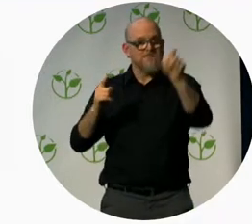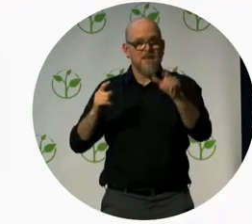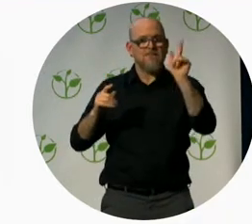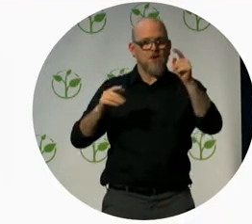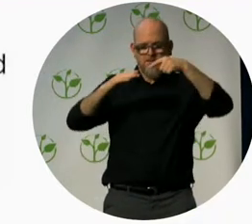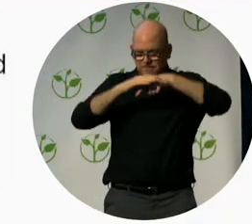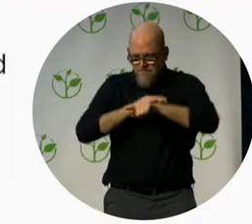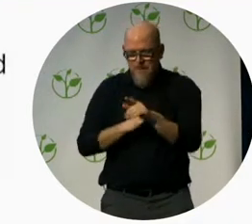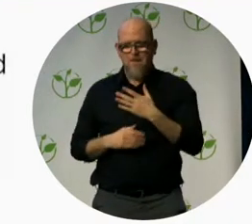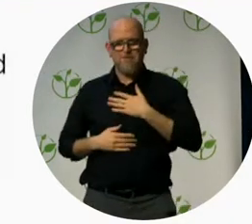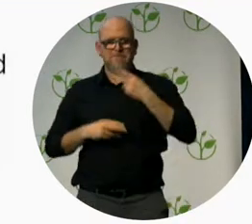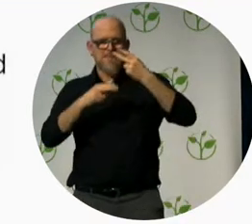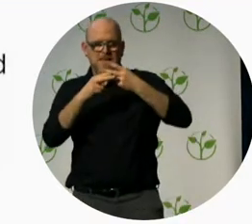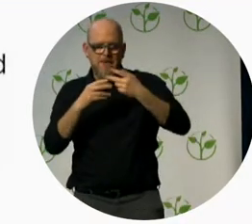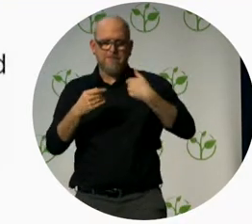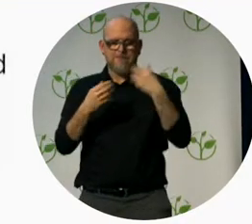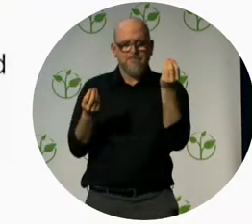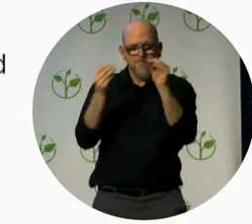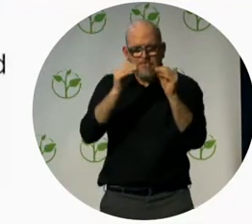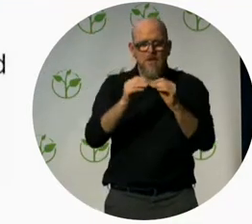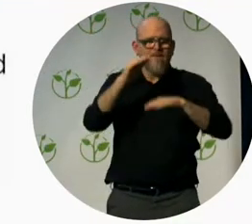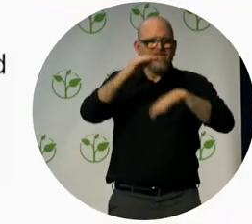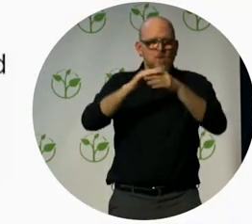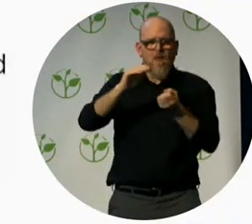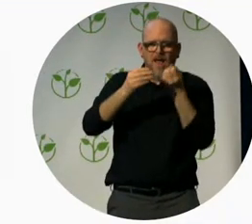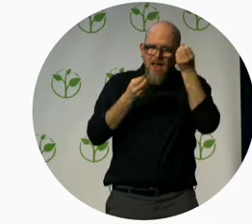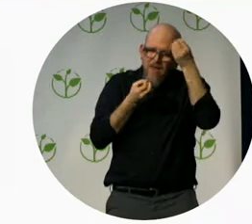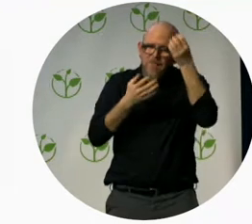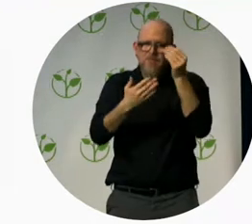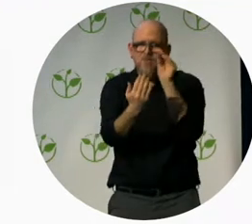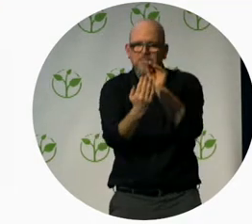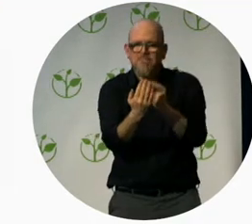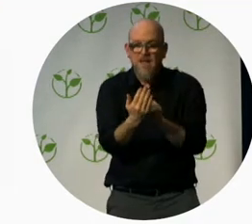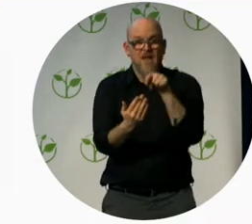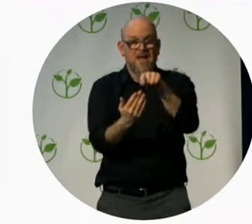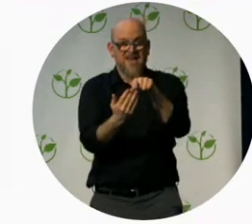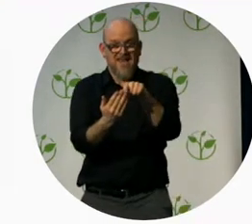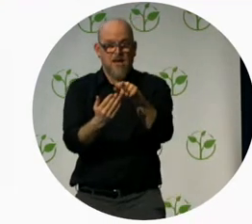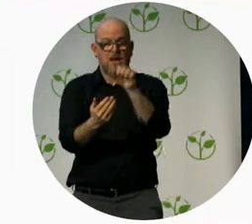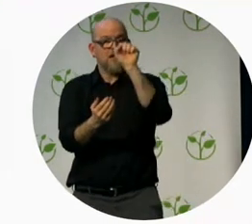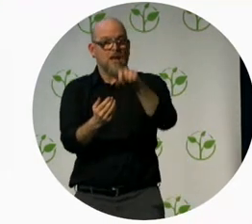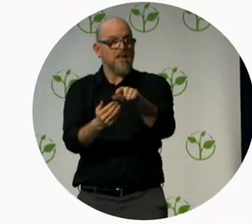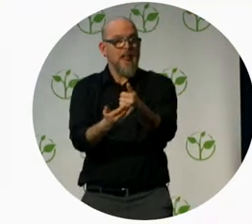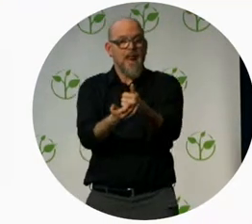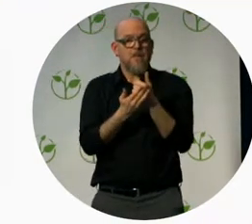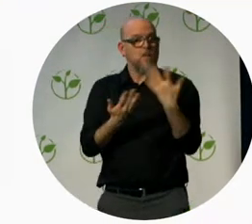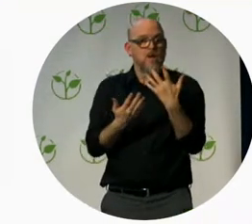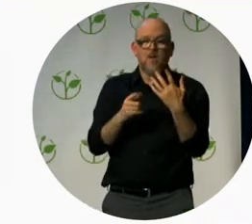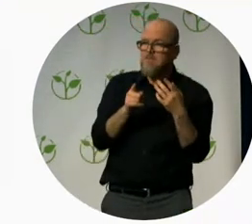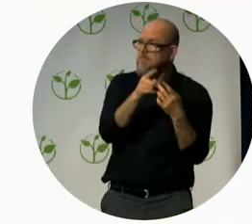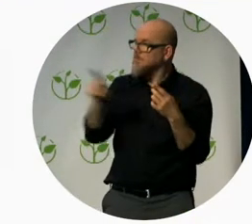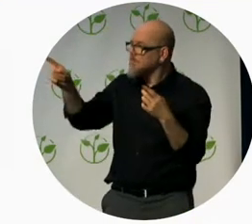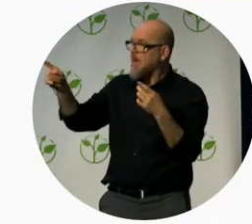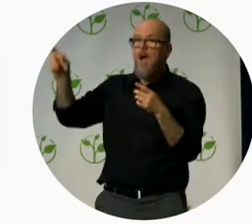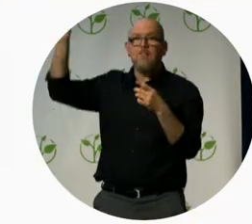about their children or they can anonymously answer a few questions on the homepage either way they start to